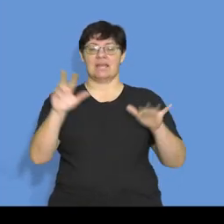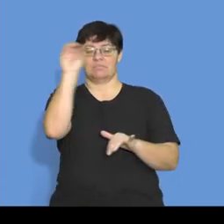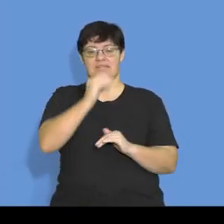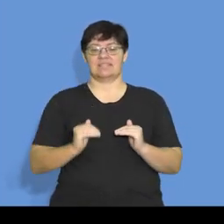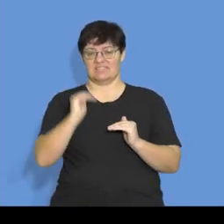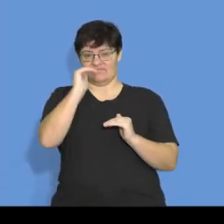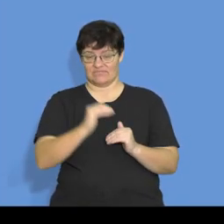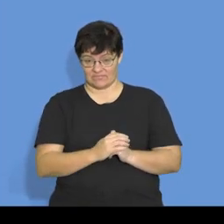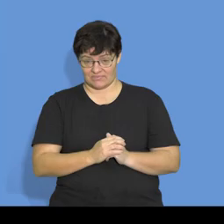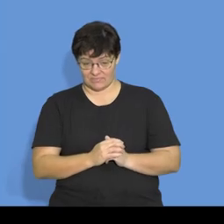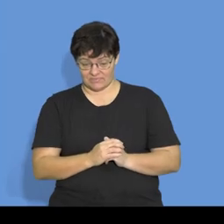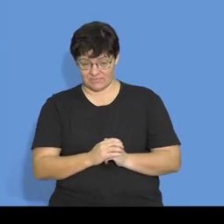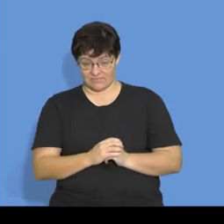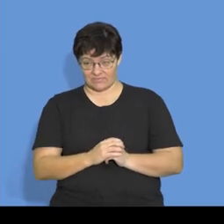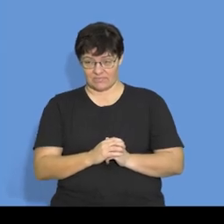Now,